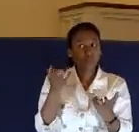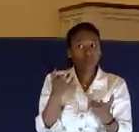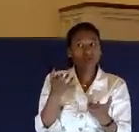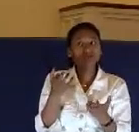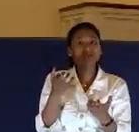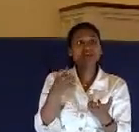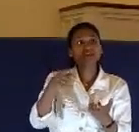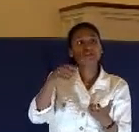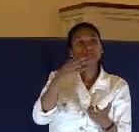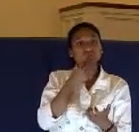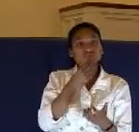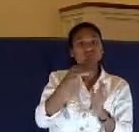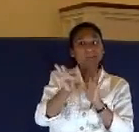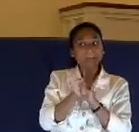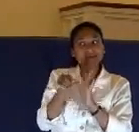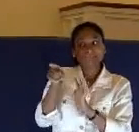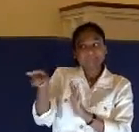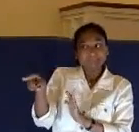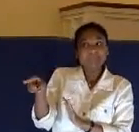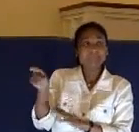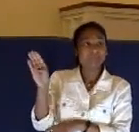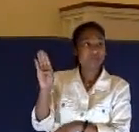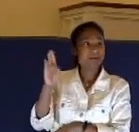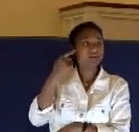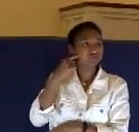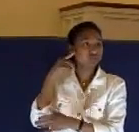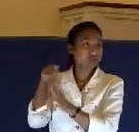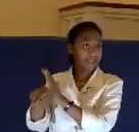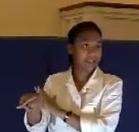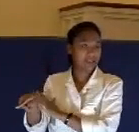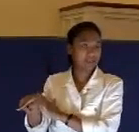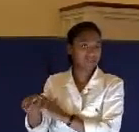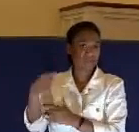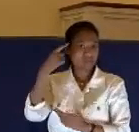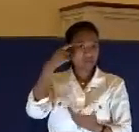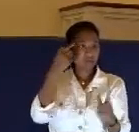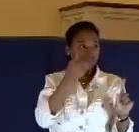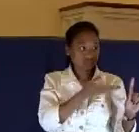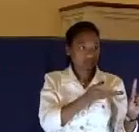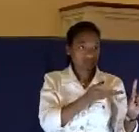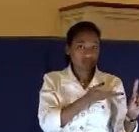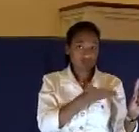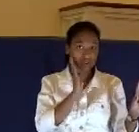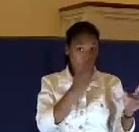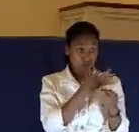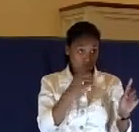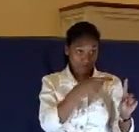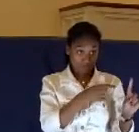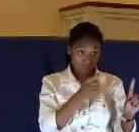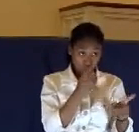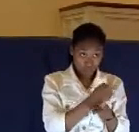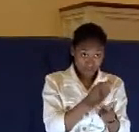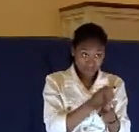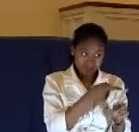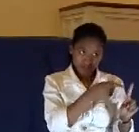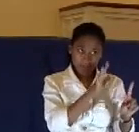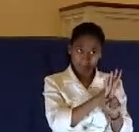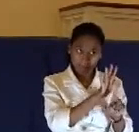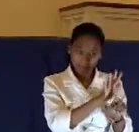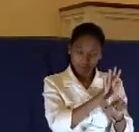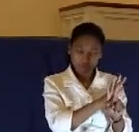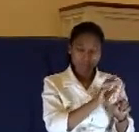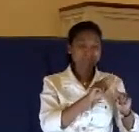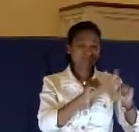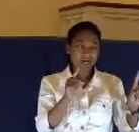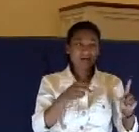He was hoping that surely they would choose to release Jesus. I mean, wasn't he popular among the people? But it says in verse 11, The chief priests